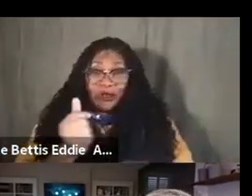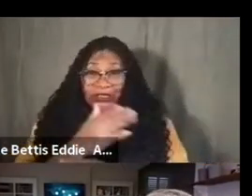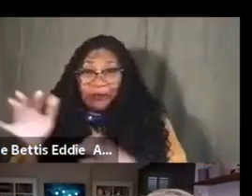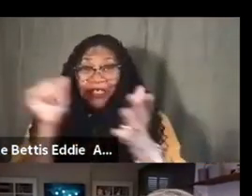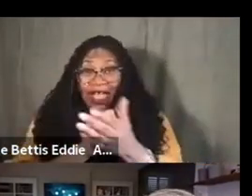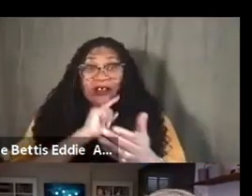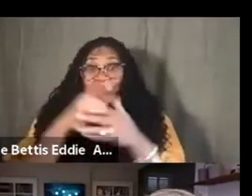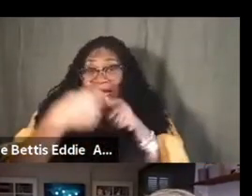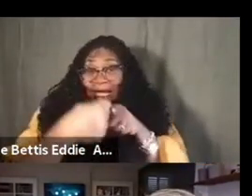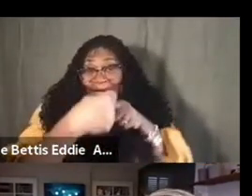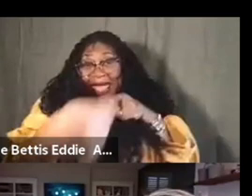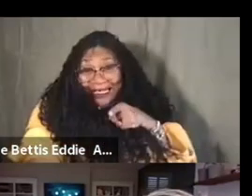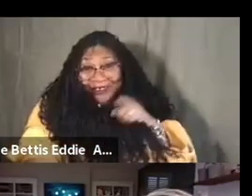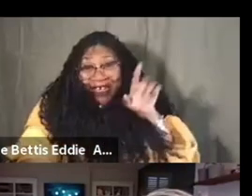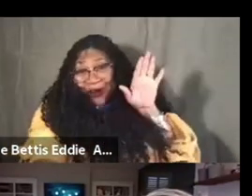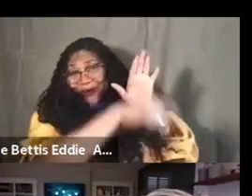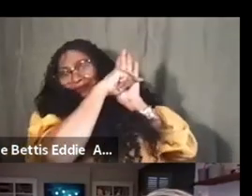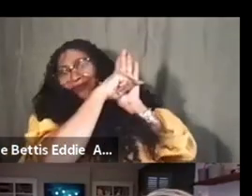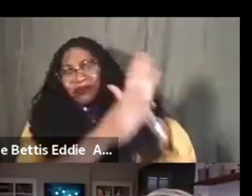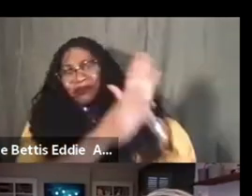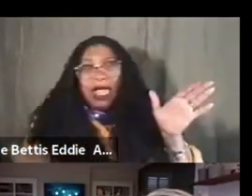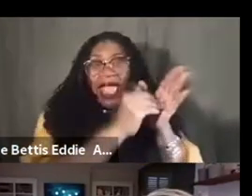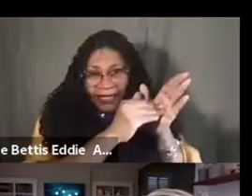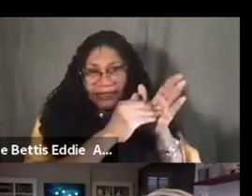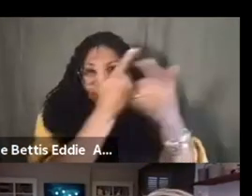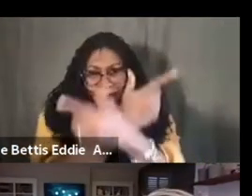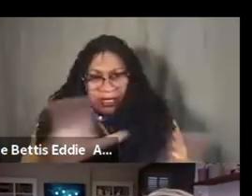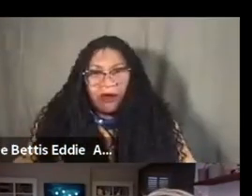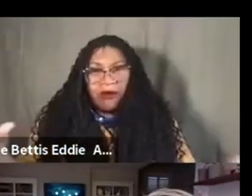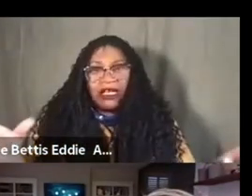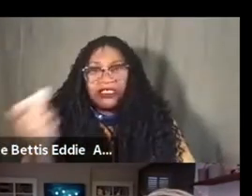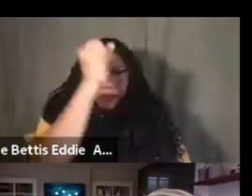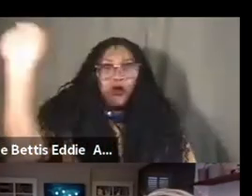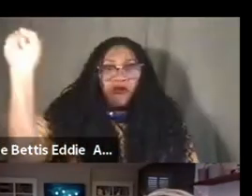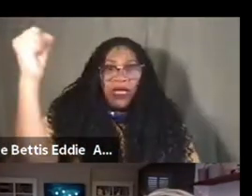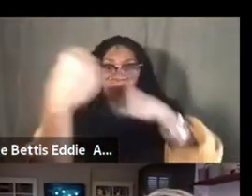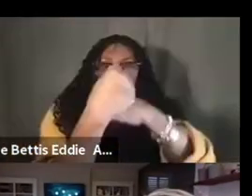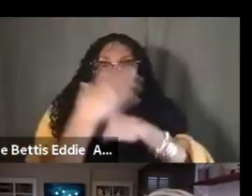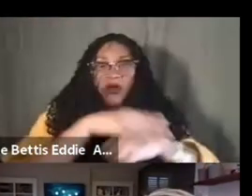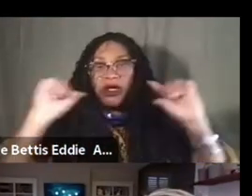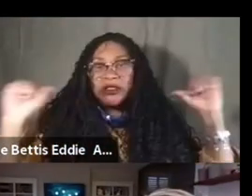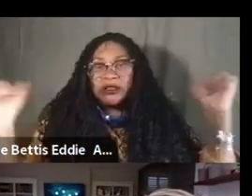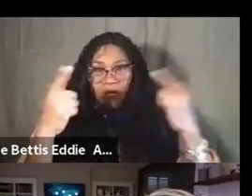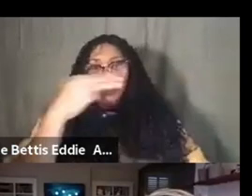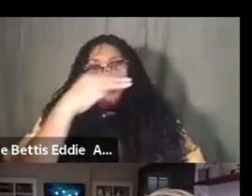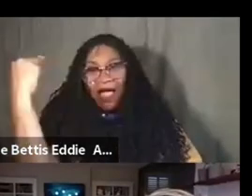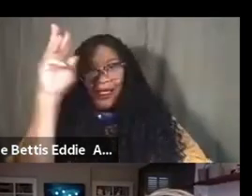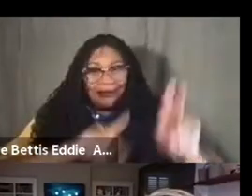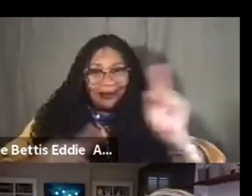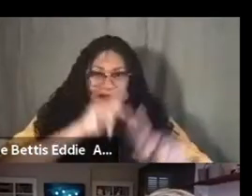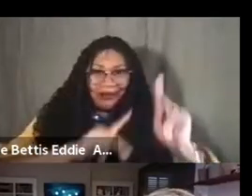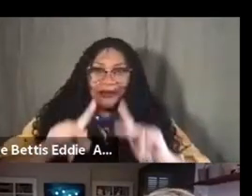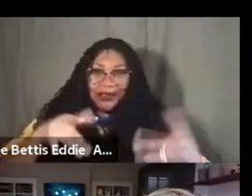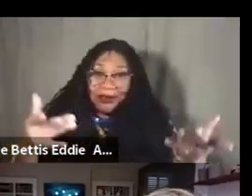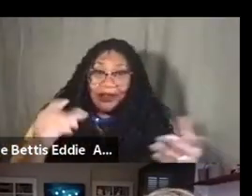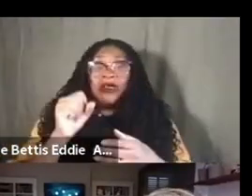antithetical to anti-racist and liberation movement, it affects all of us, and I think that, like, in